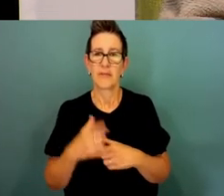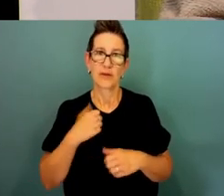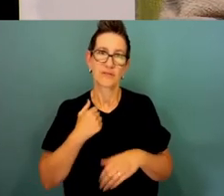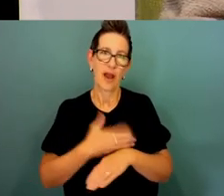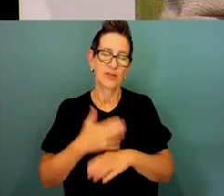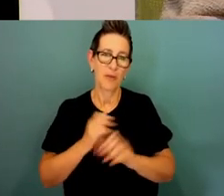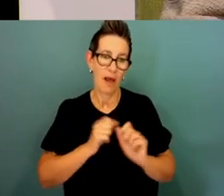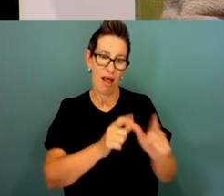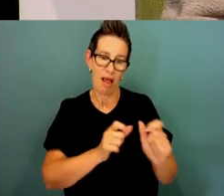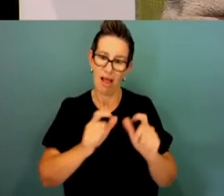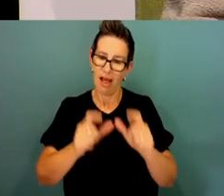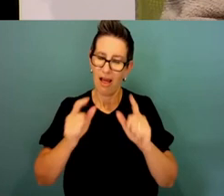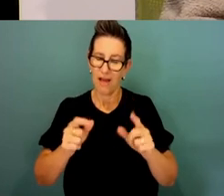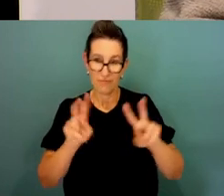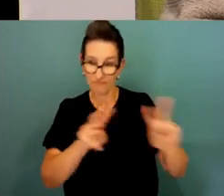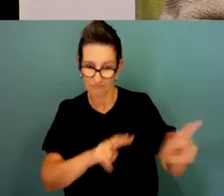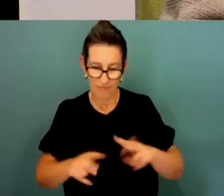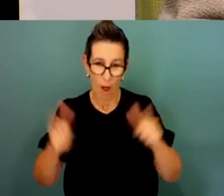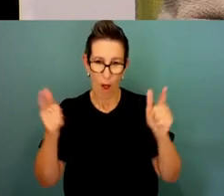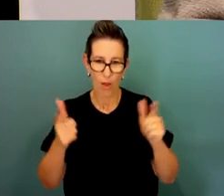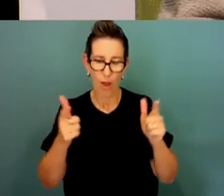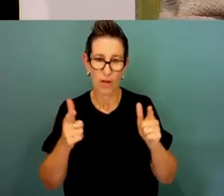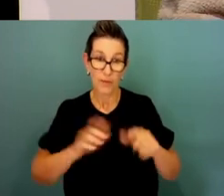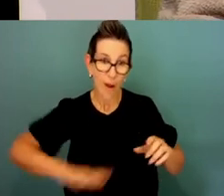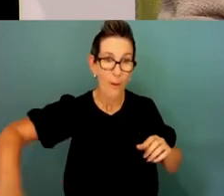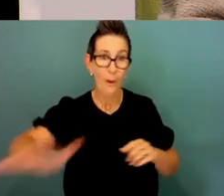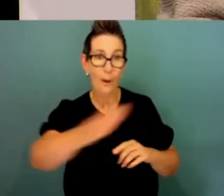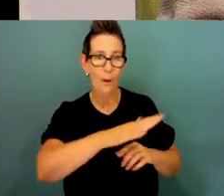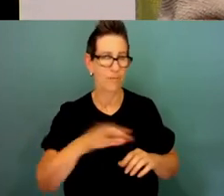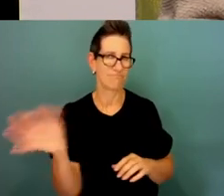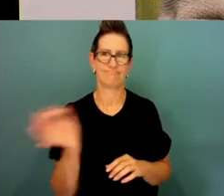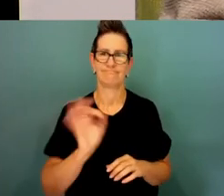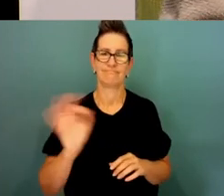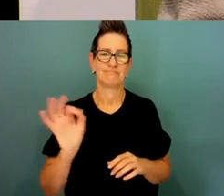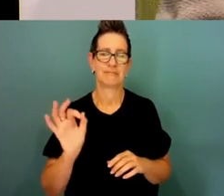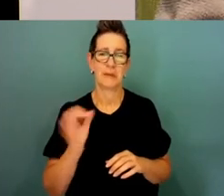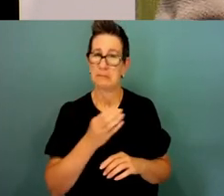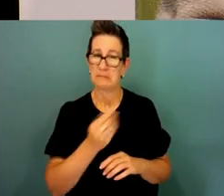I don't think I'll ever get to see it all. There's some places that are just inaccessible.